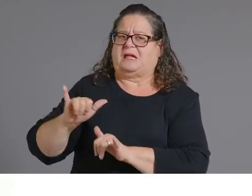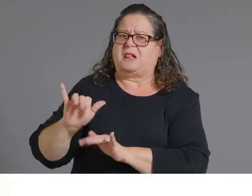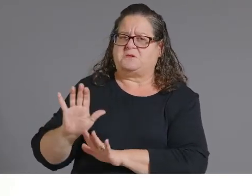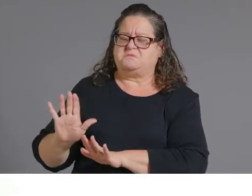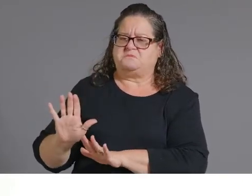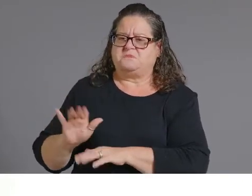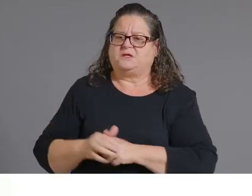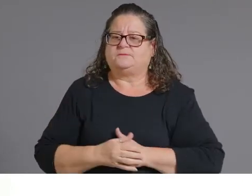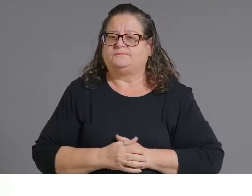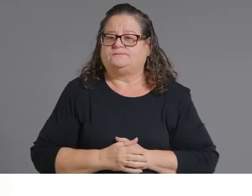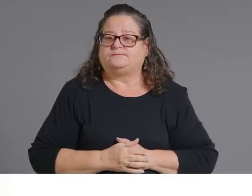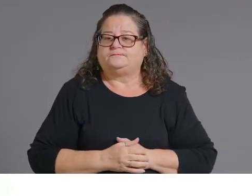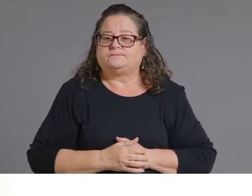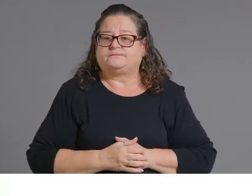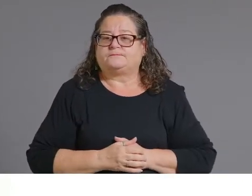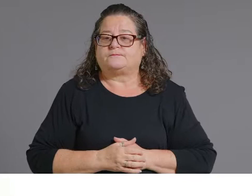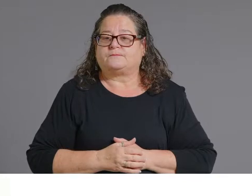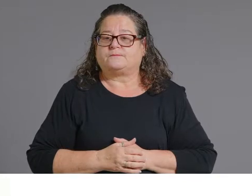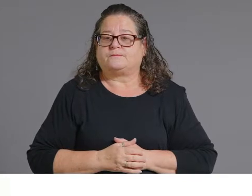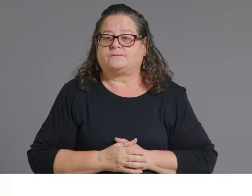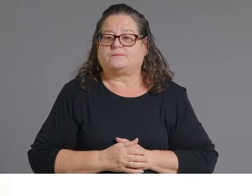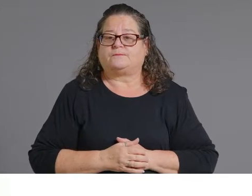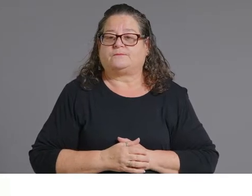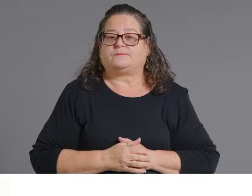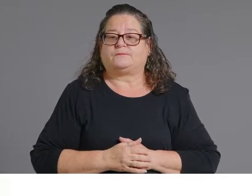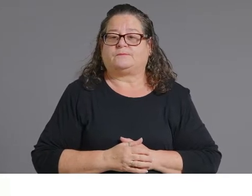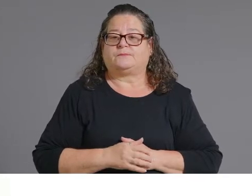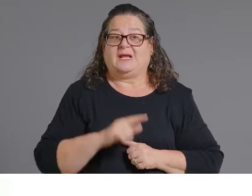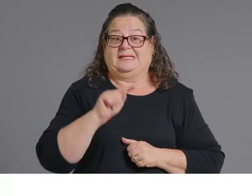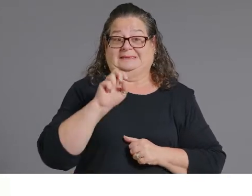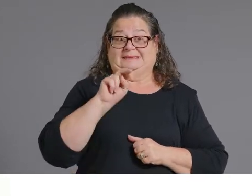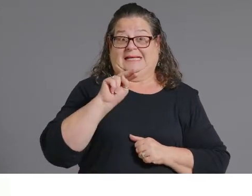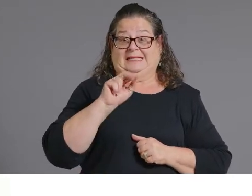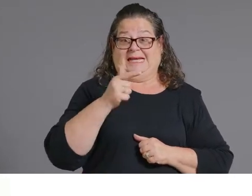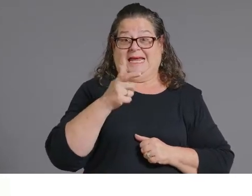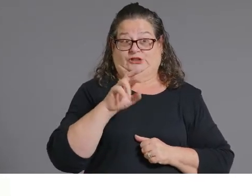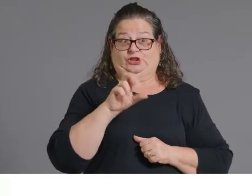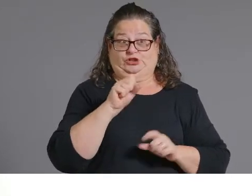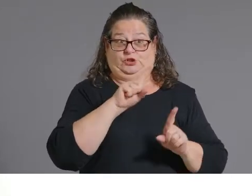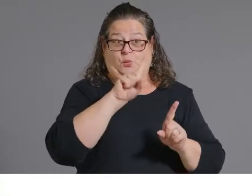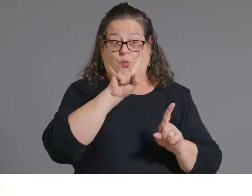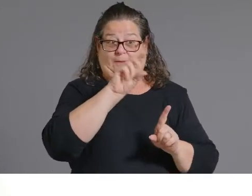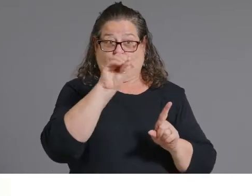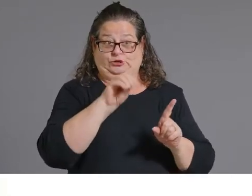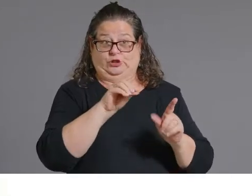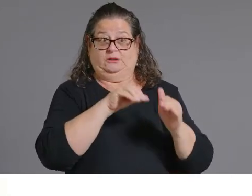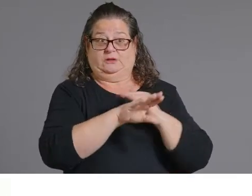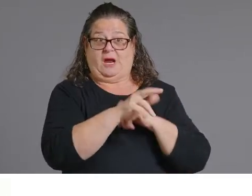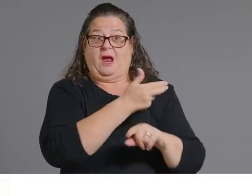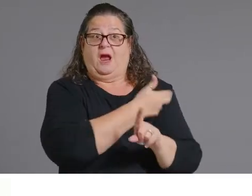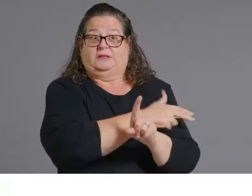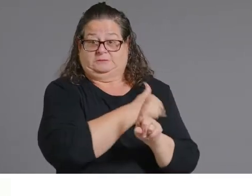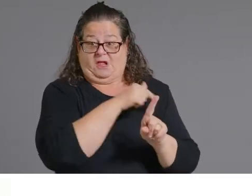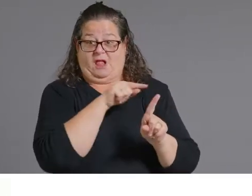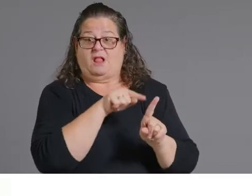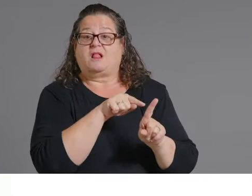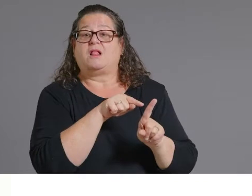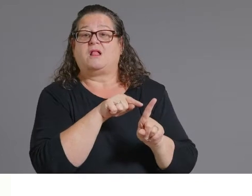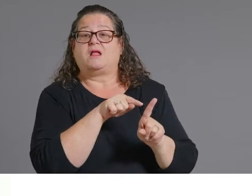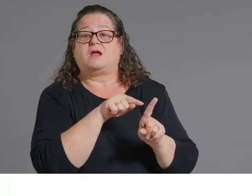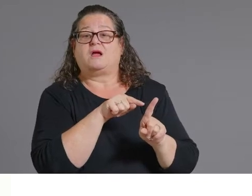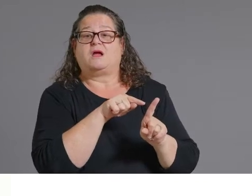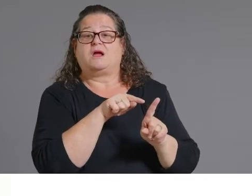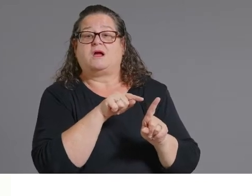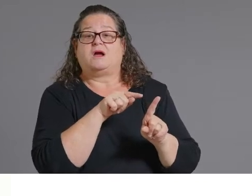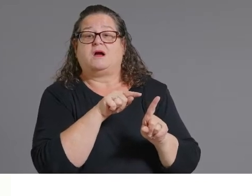cases have been hospitalized in 2021 with about 4.2 percent of those hospitalized requiring an icu